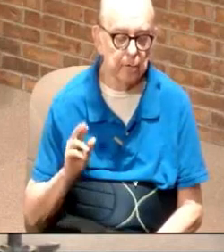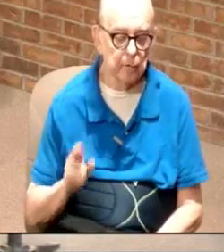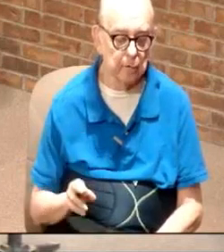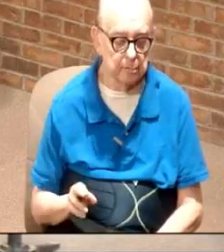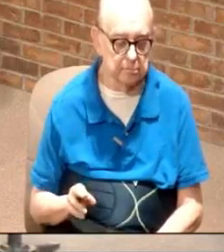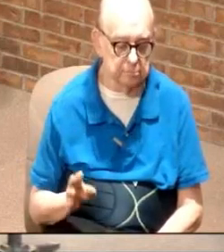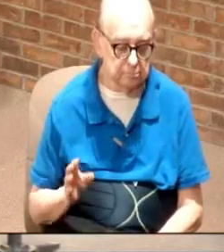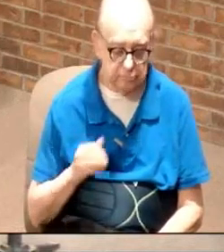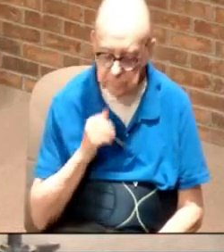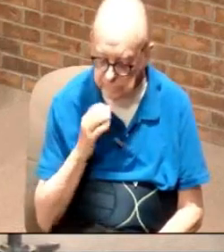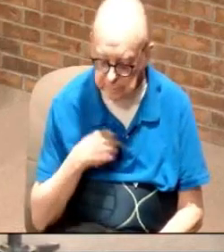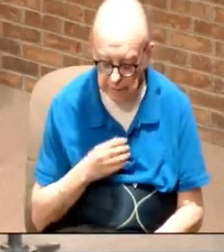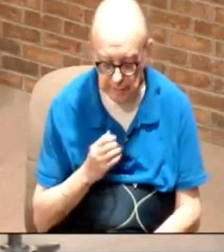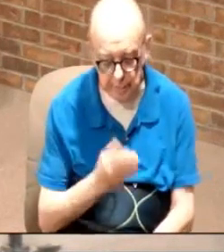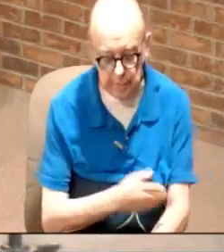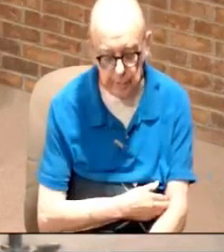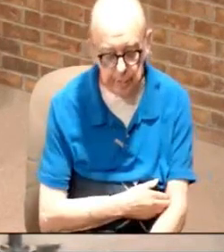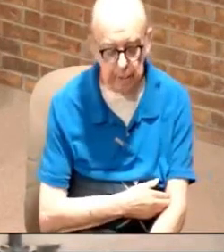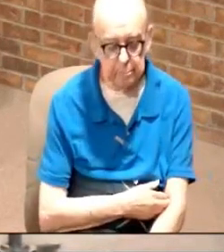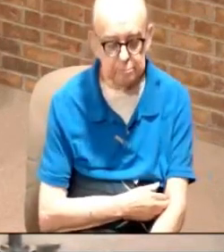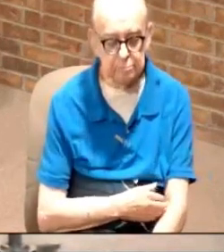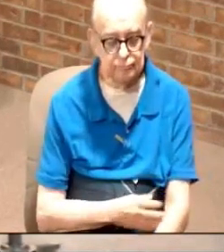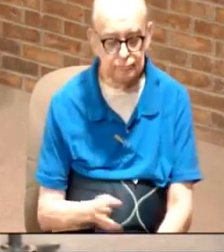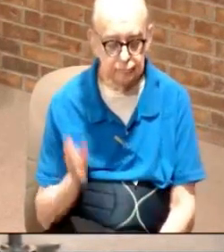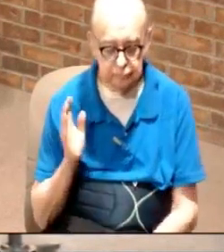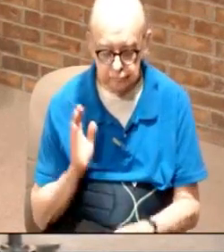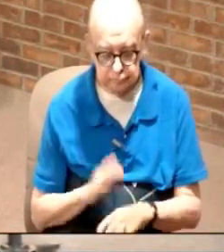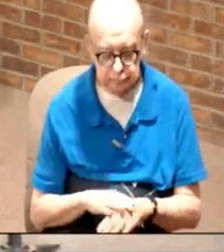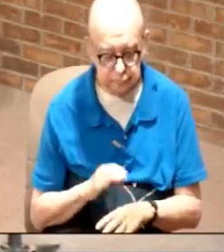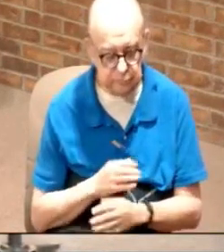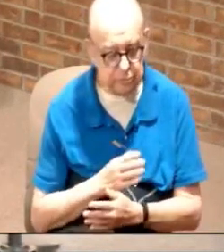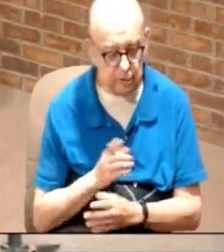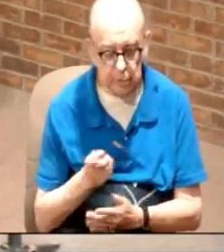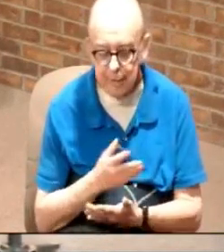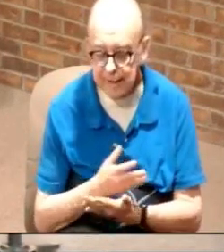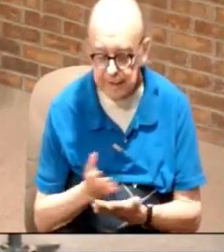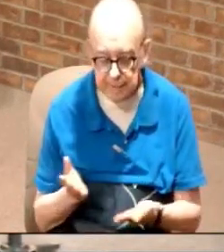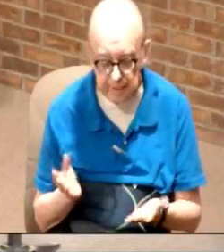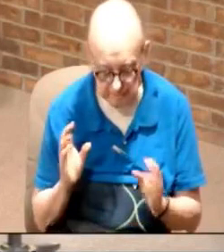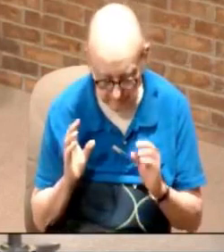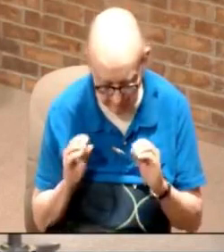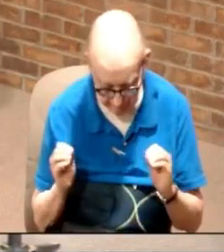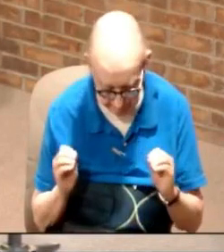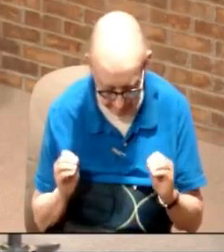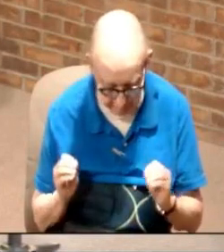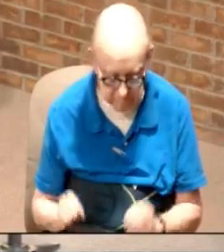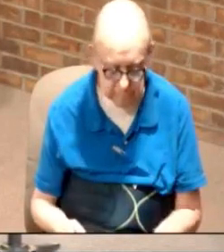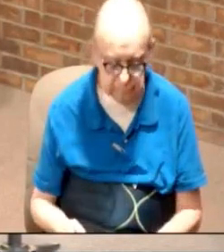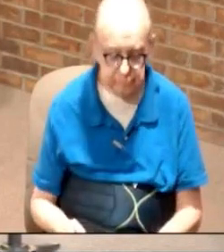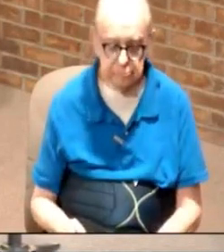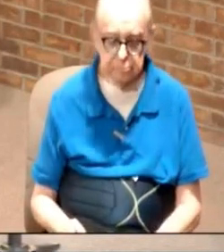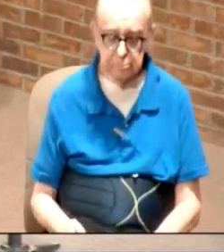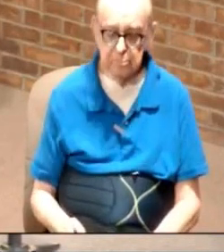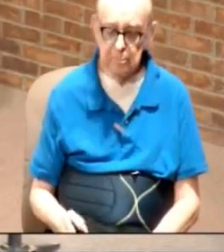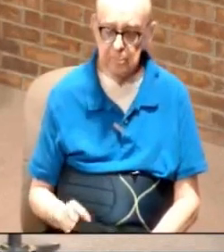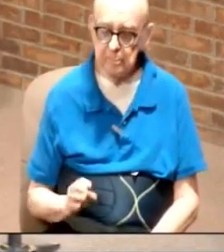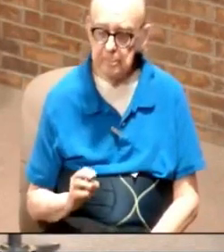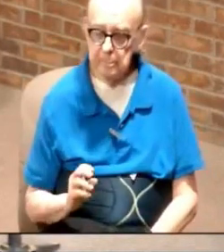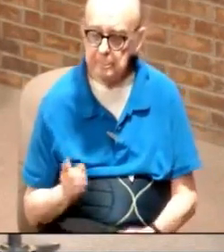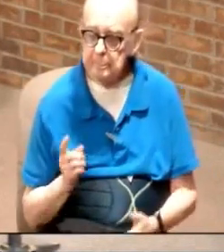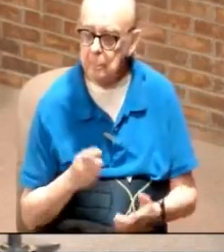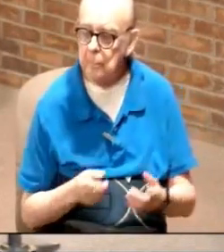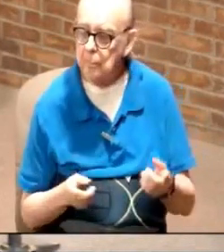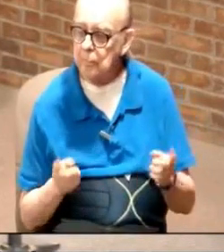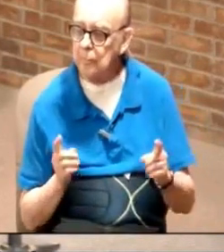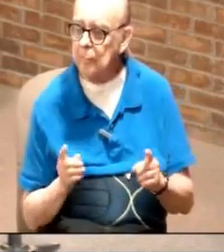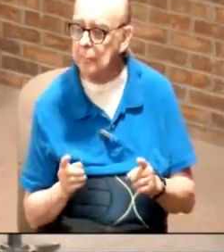They don't have the authority to call you anything. Okay? And so what